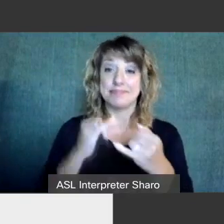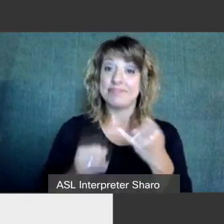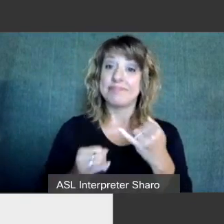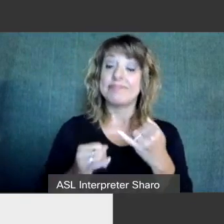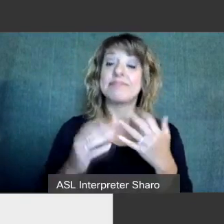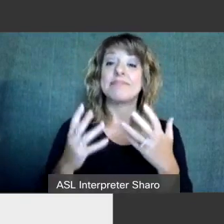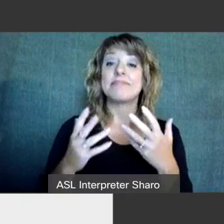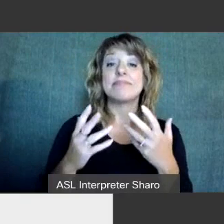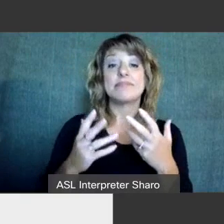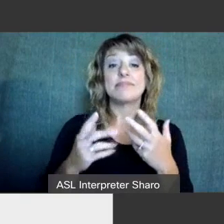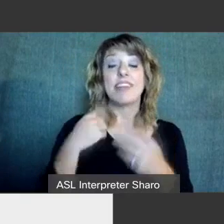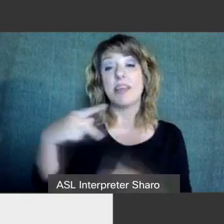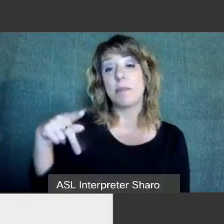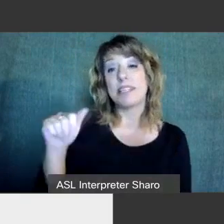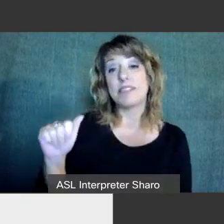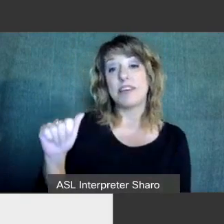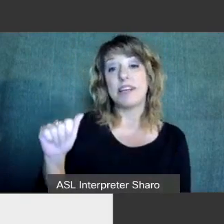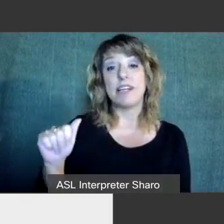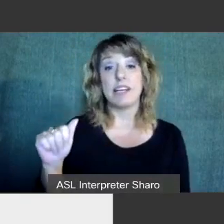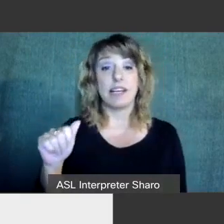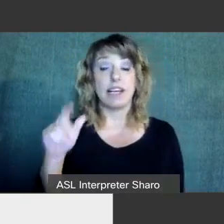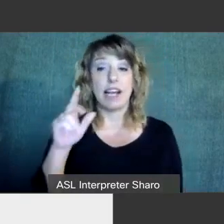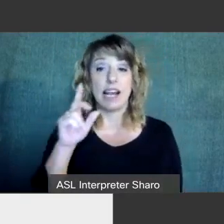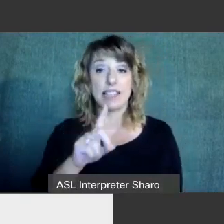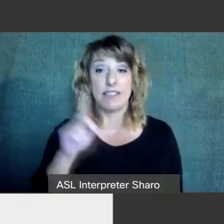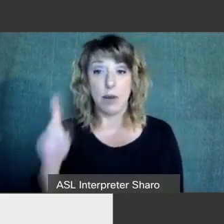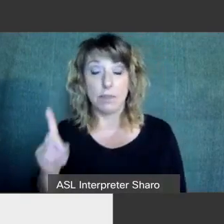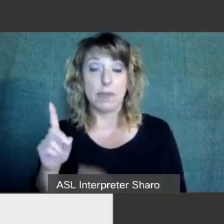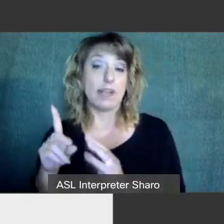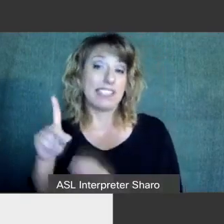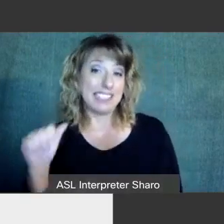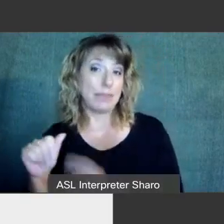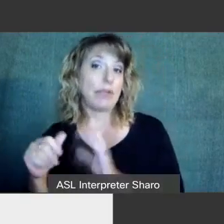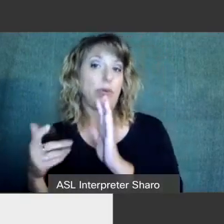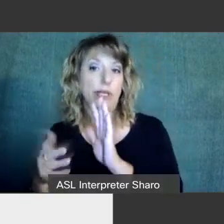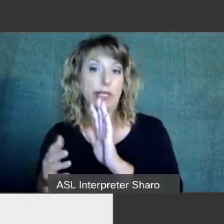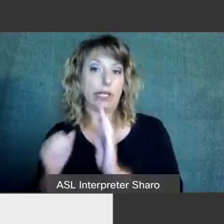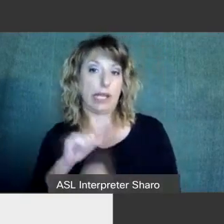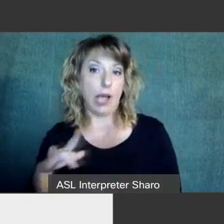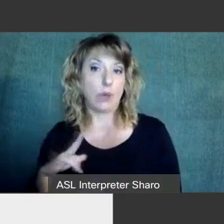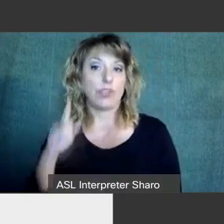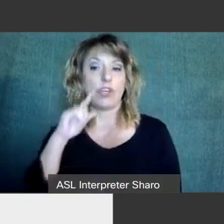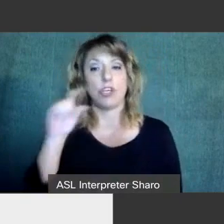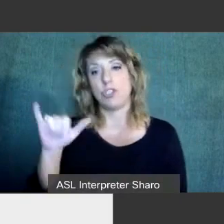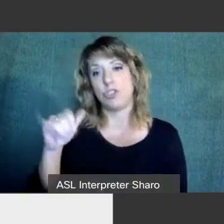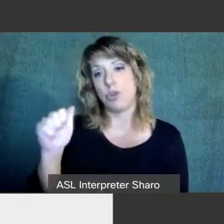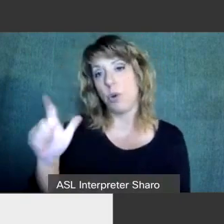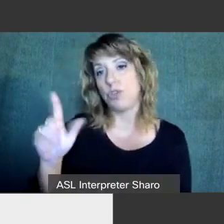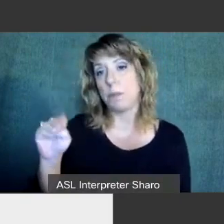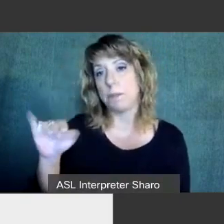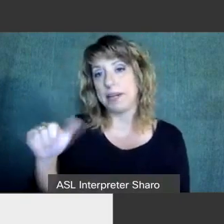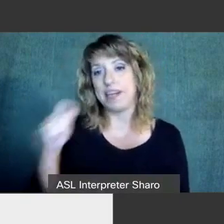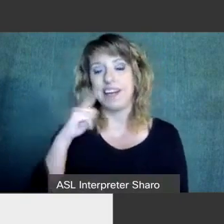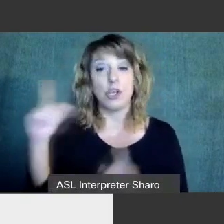Developmental Disabilities Council on social media. And there is our Twitter handle, our Facebook